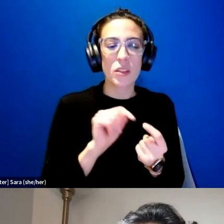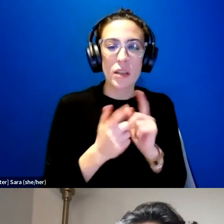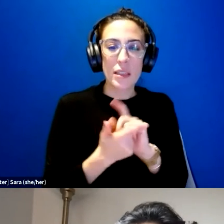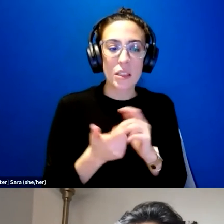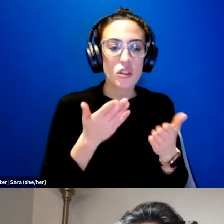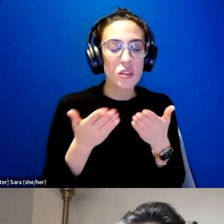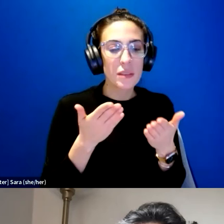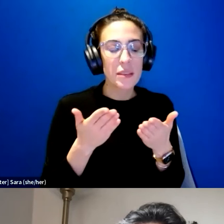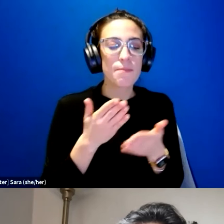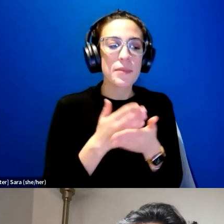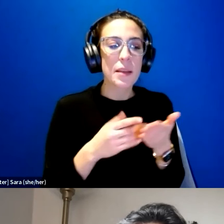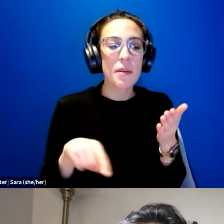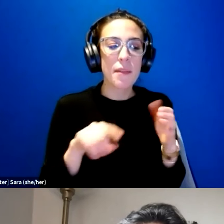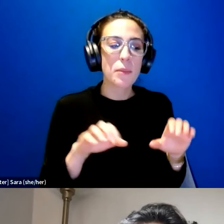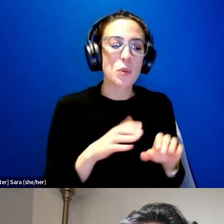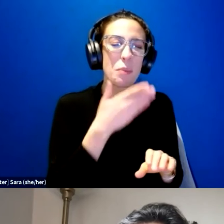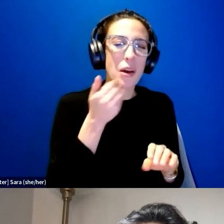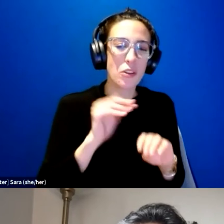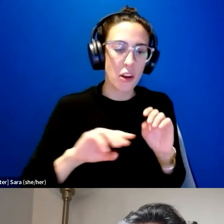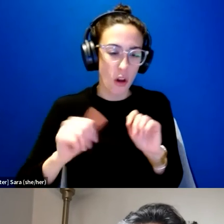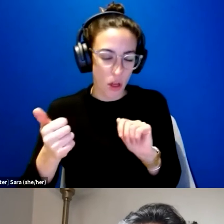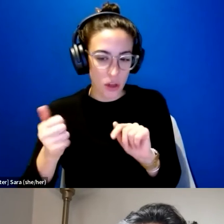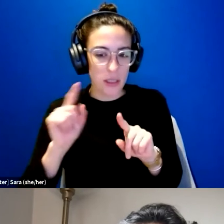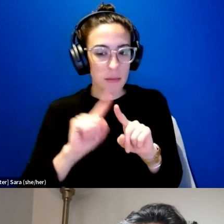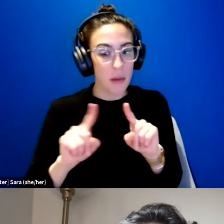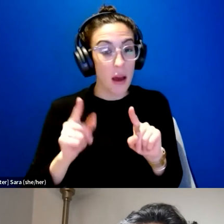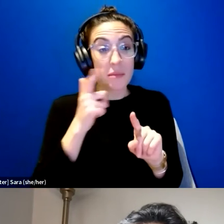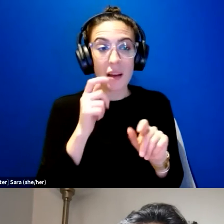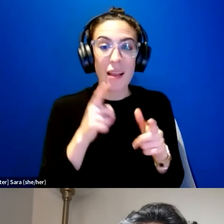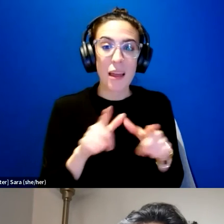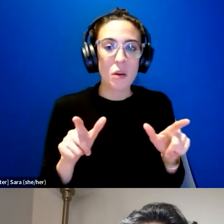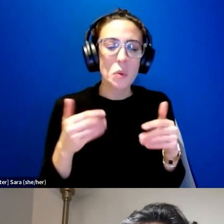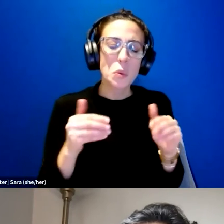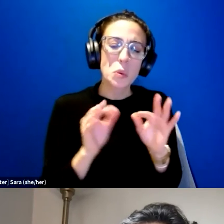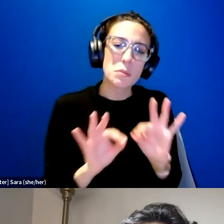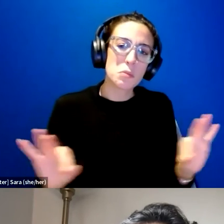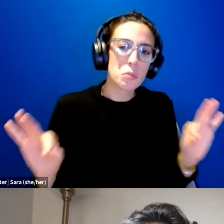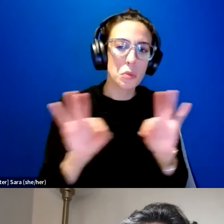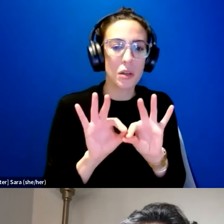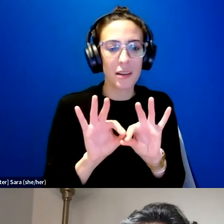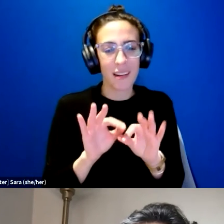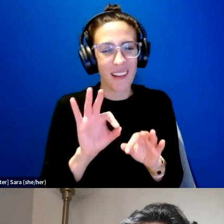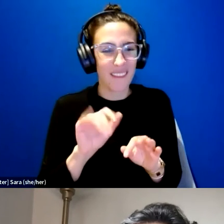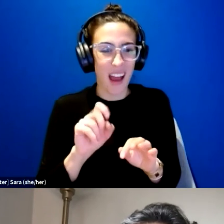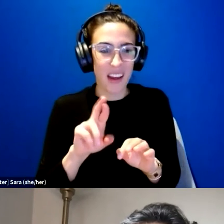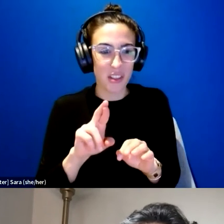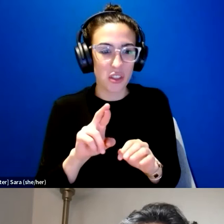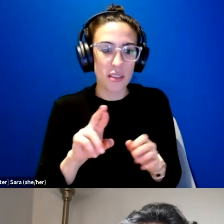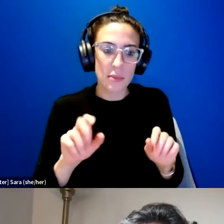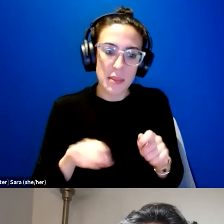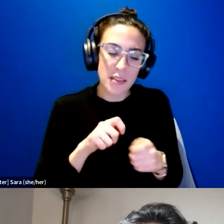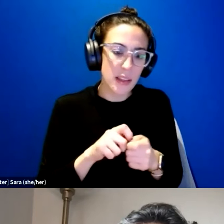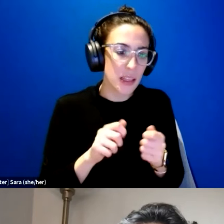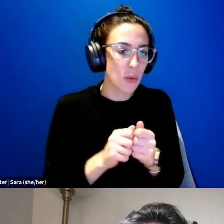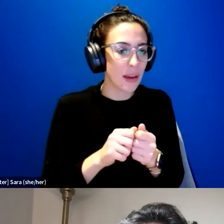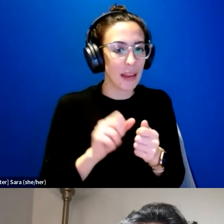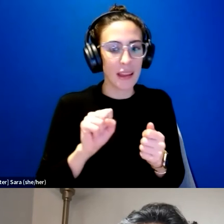some of them do a better job than others. But because language is such an important factor, especially in kind of amplifying stigma or that kind